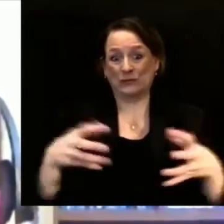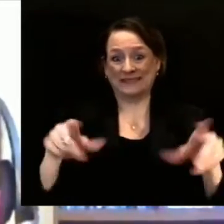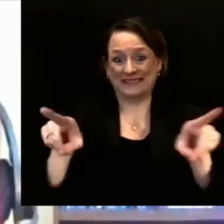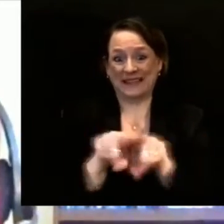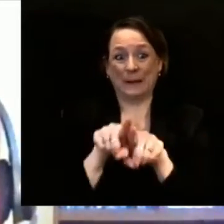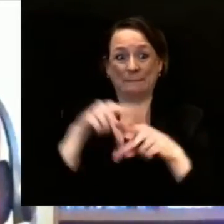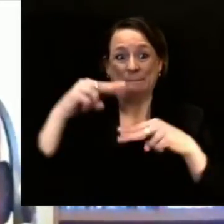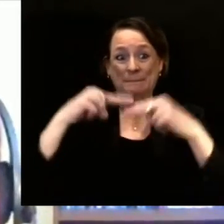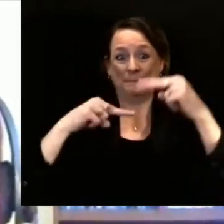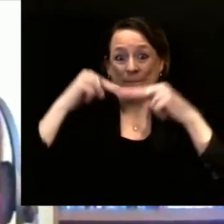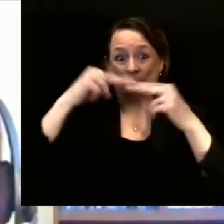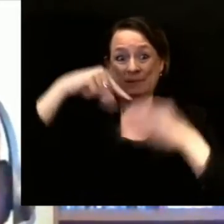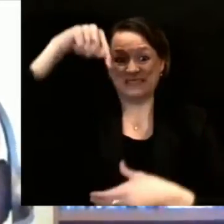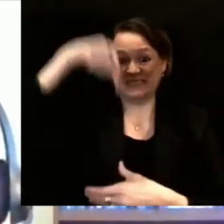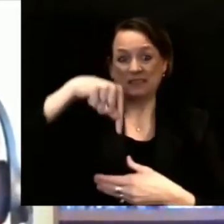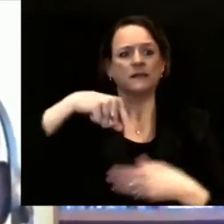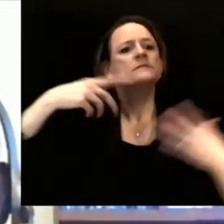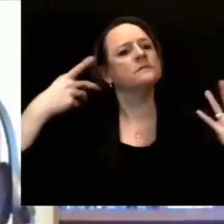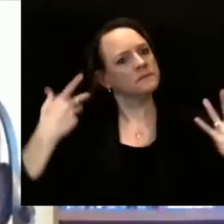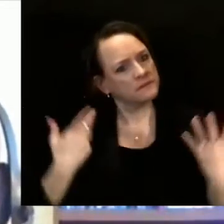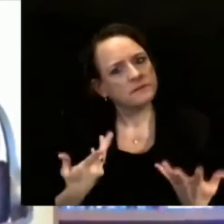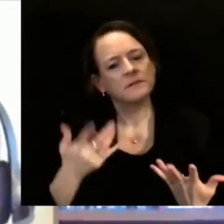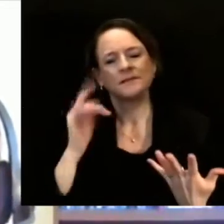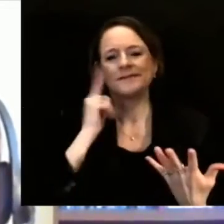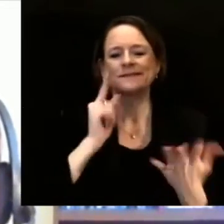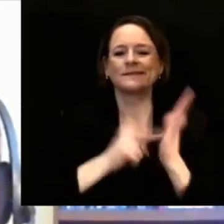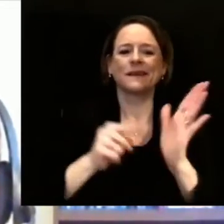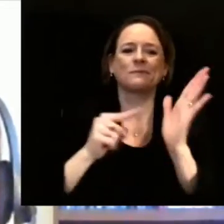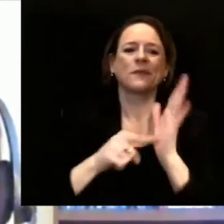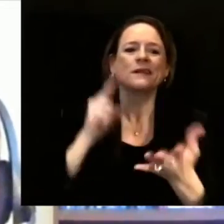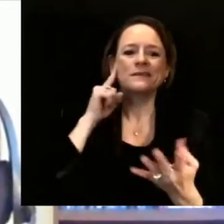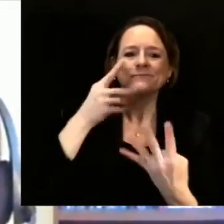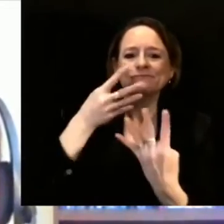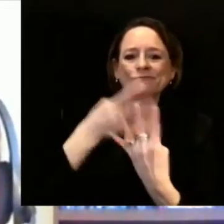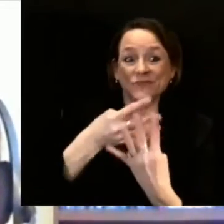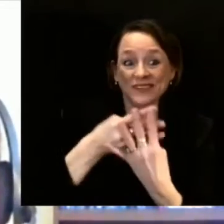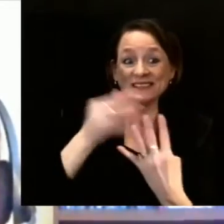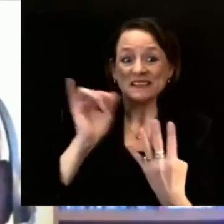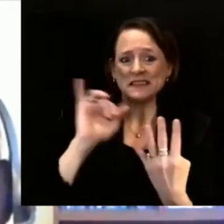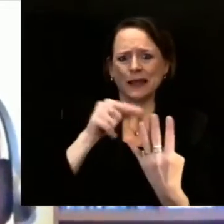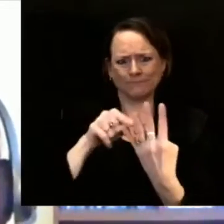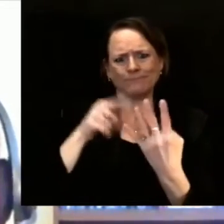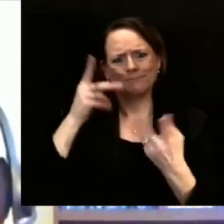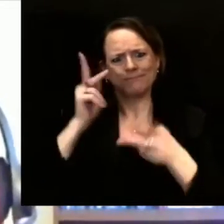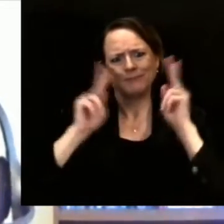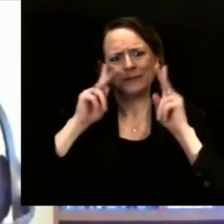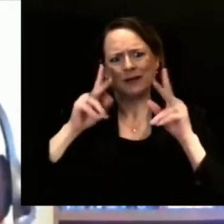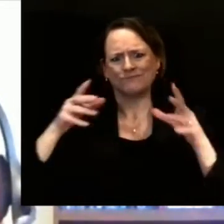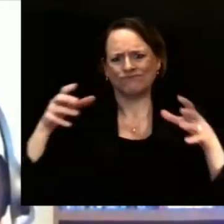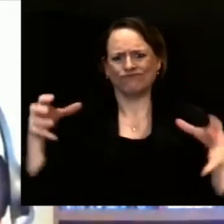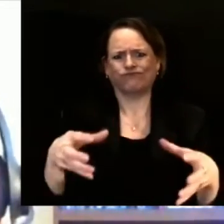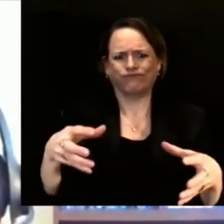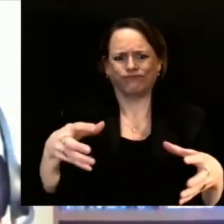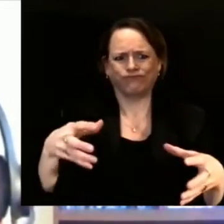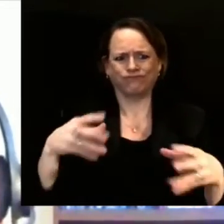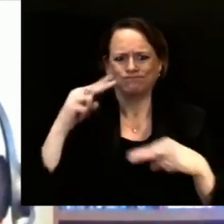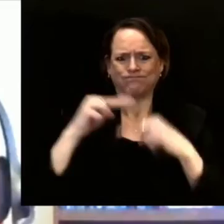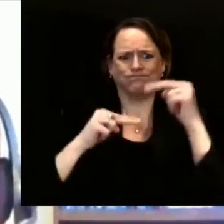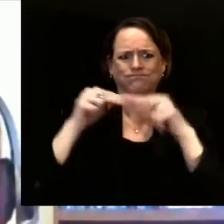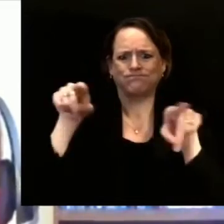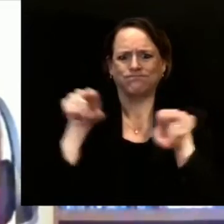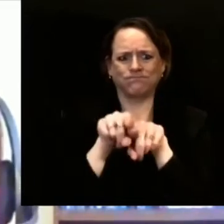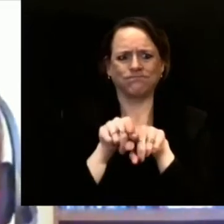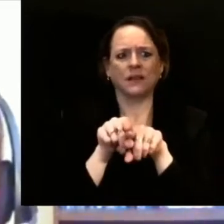people who were incarcerated or not in the population. But from a perspective of